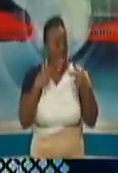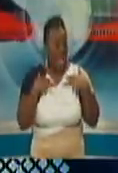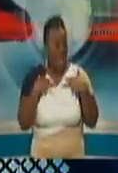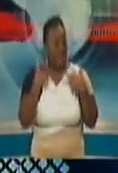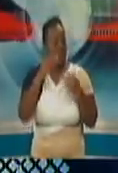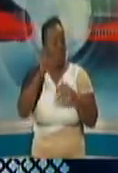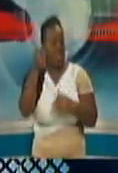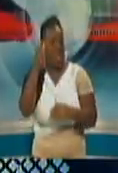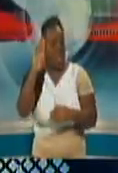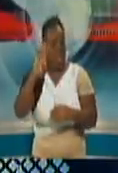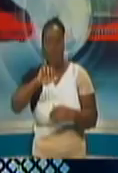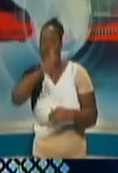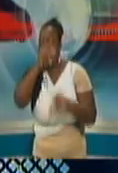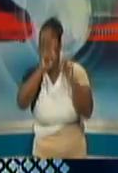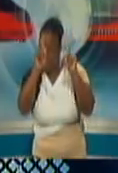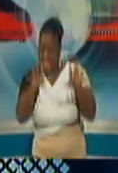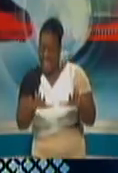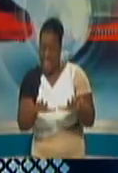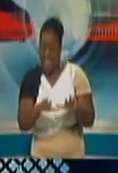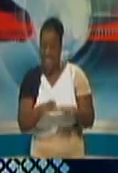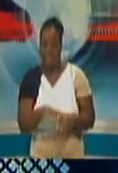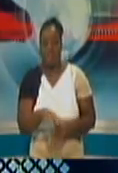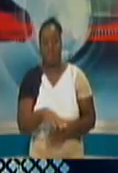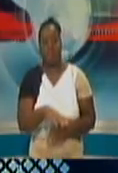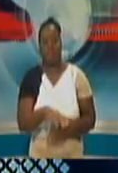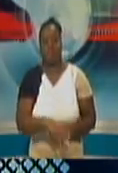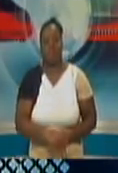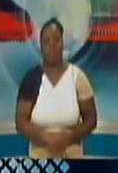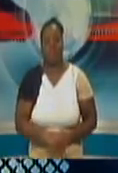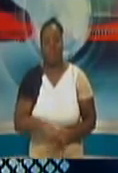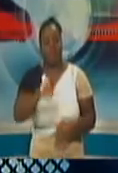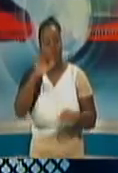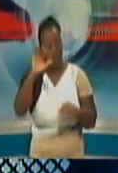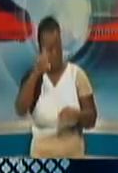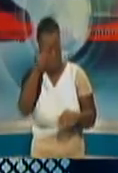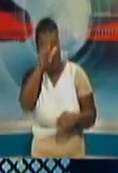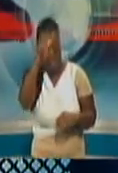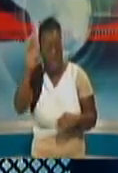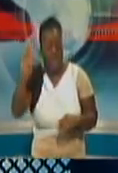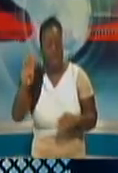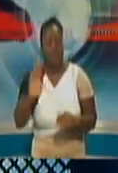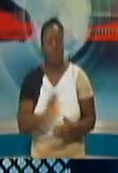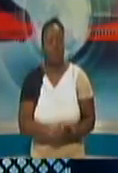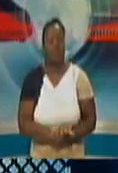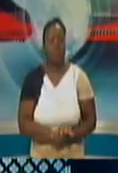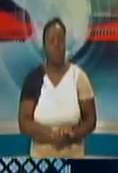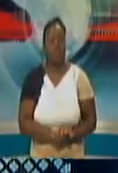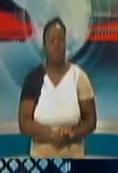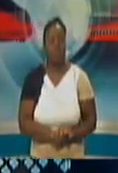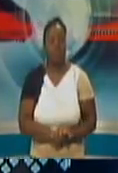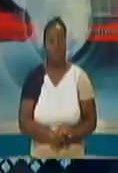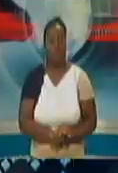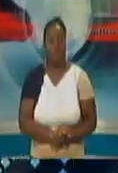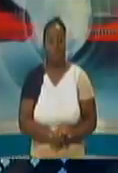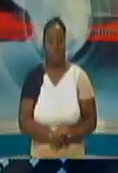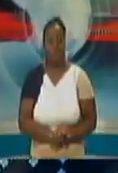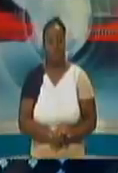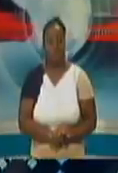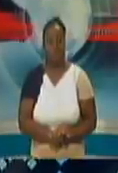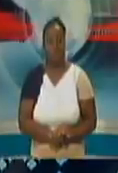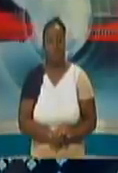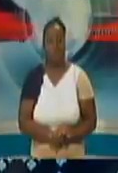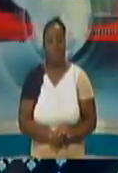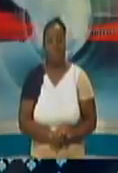types of testing. Caribbean Med Lab Limited and other agencies have been compiling that in looking at a